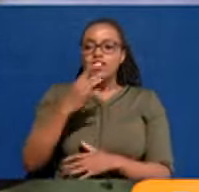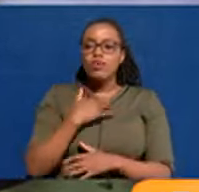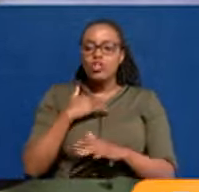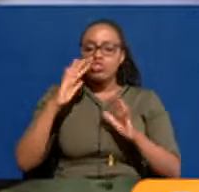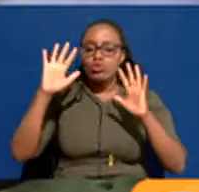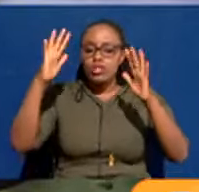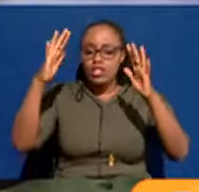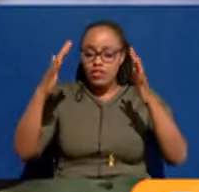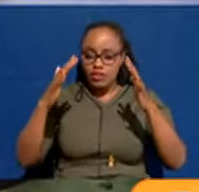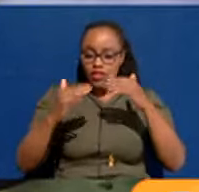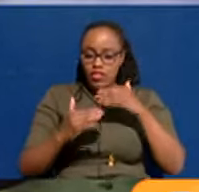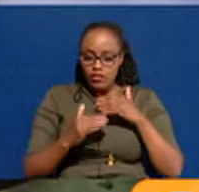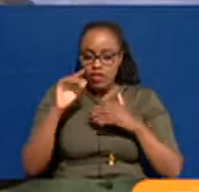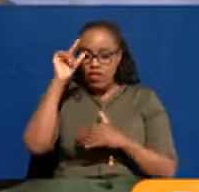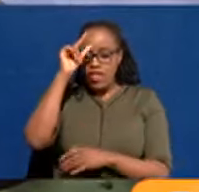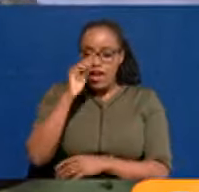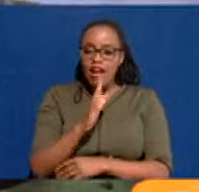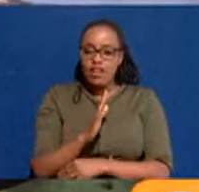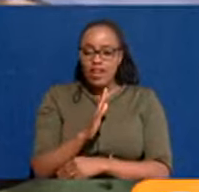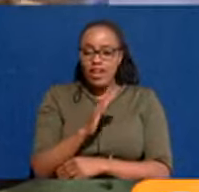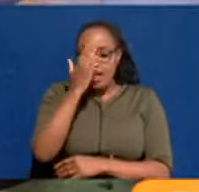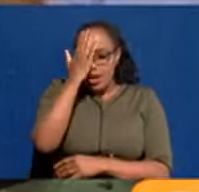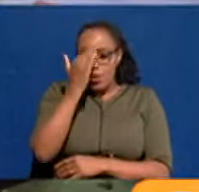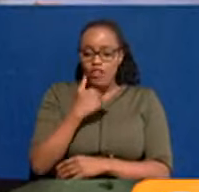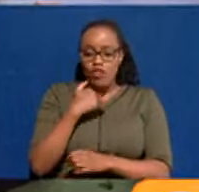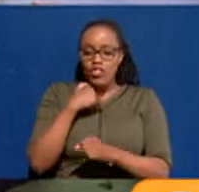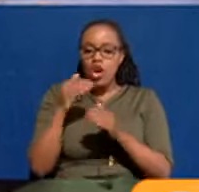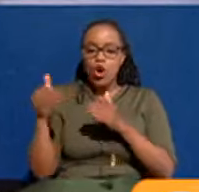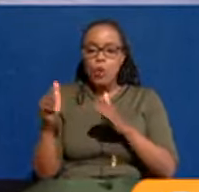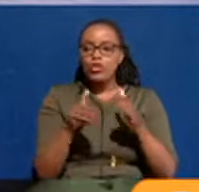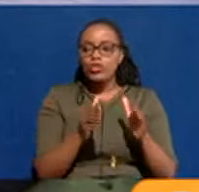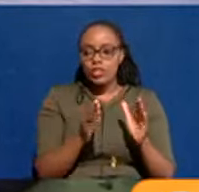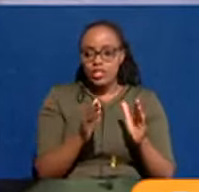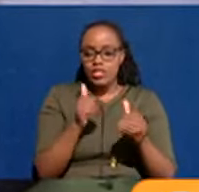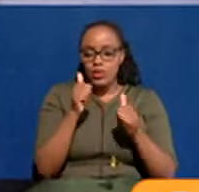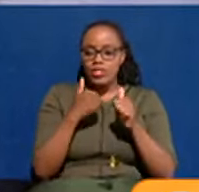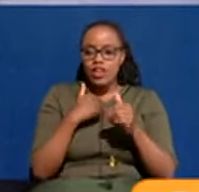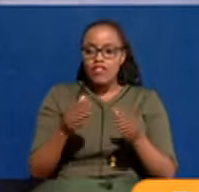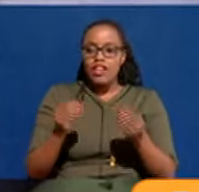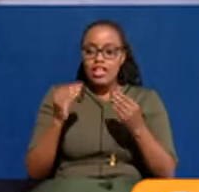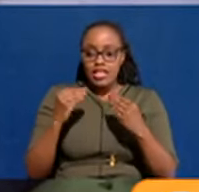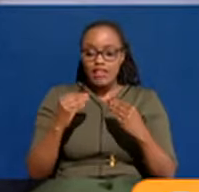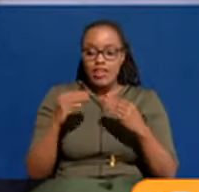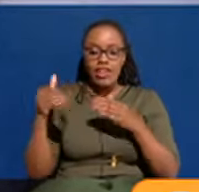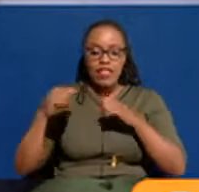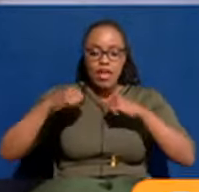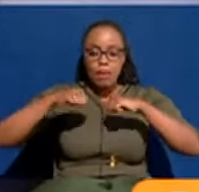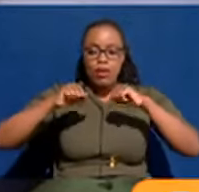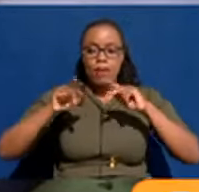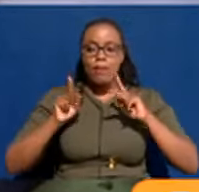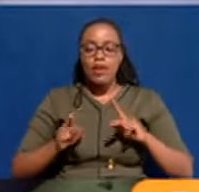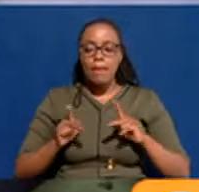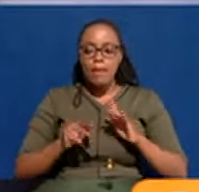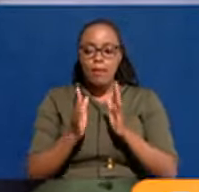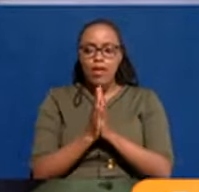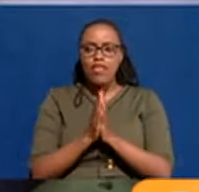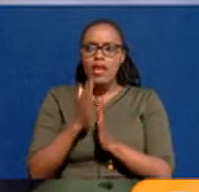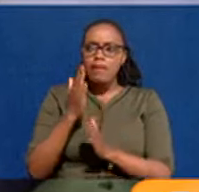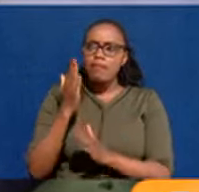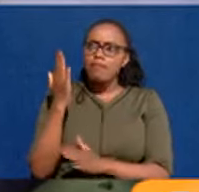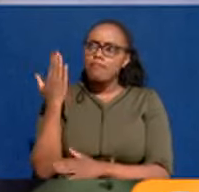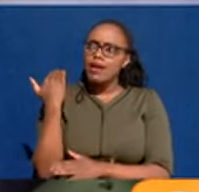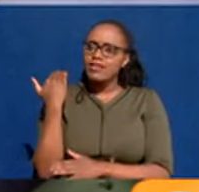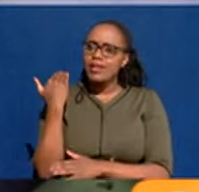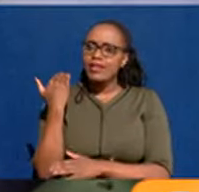congratulate His Excellence the Governor because of the opportunity that he has given the Boda Boda in this city. And for the first time, Trevor,